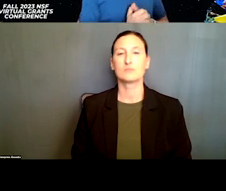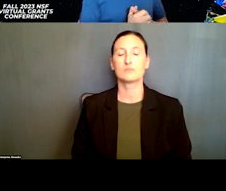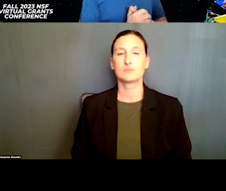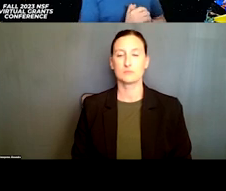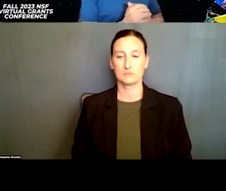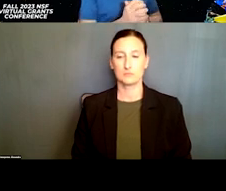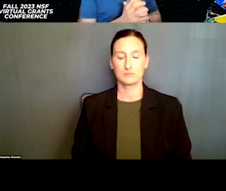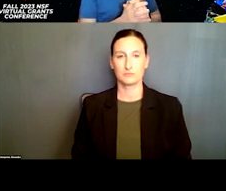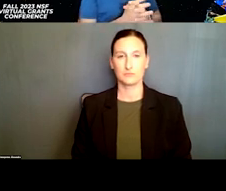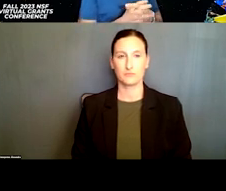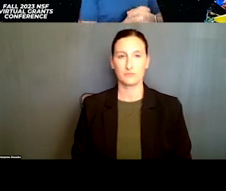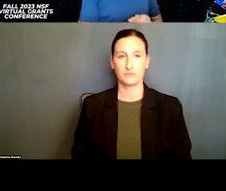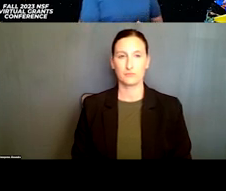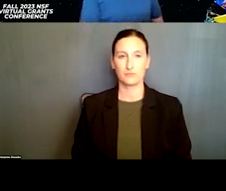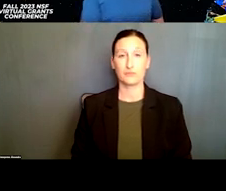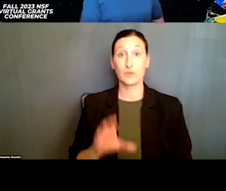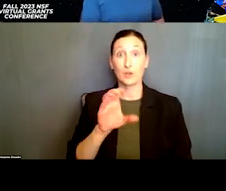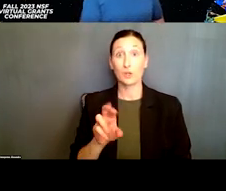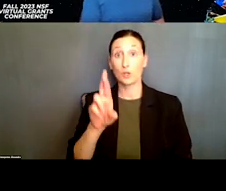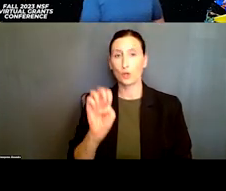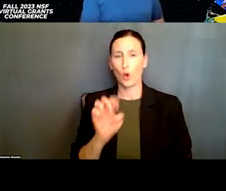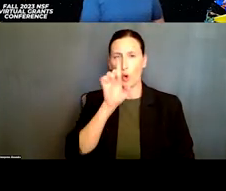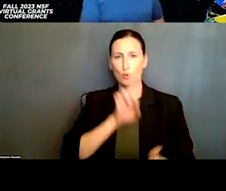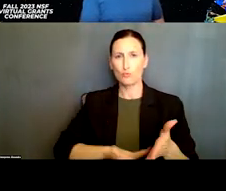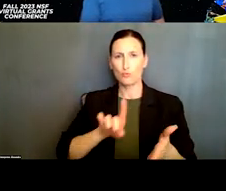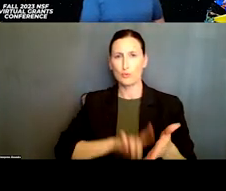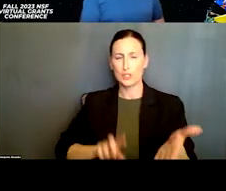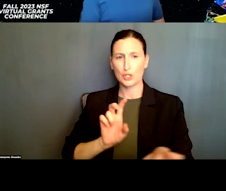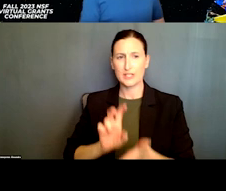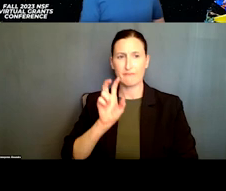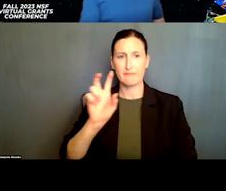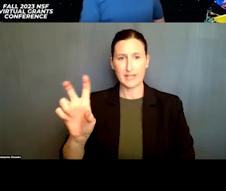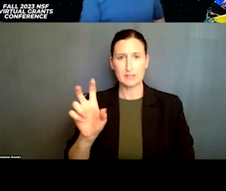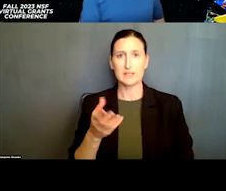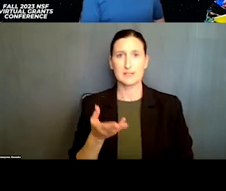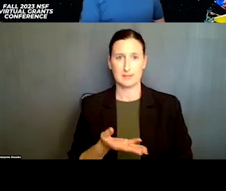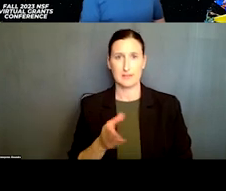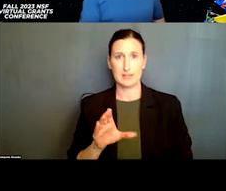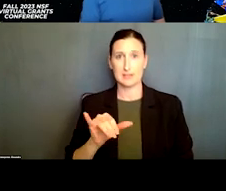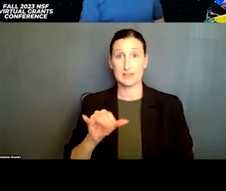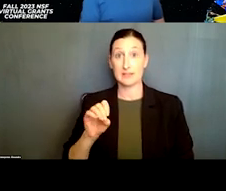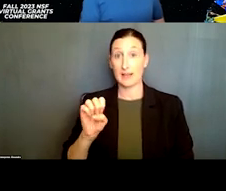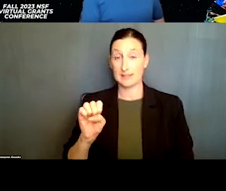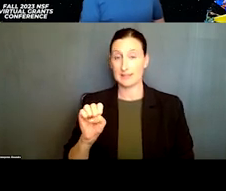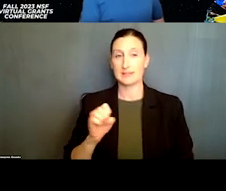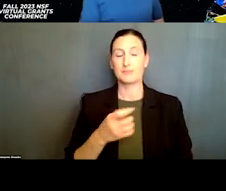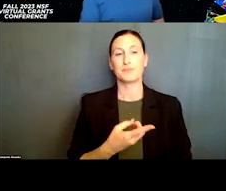The core research investments in size, essentially we